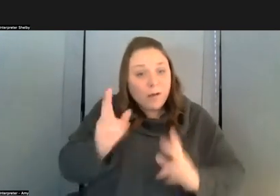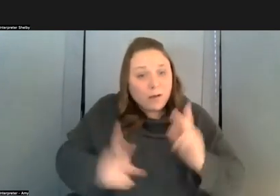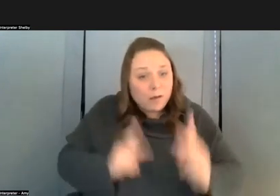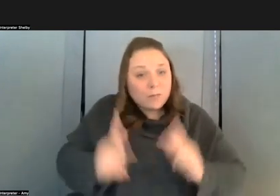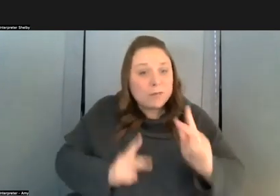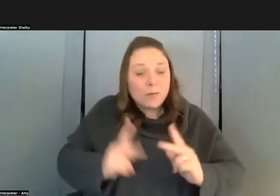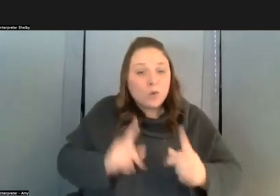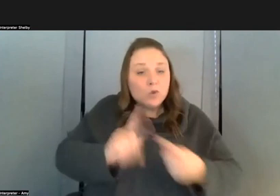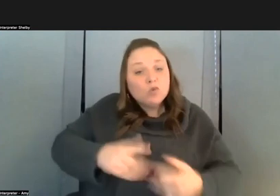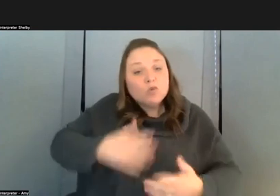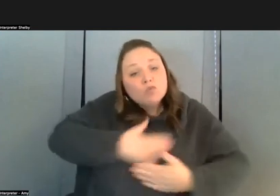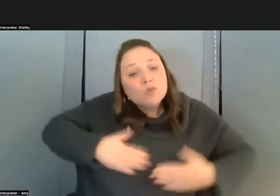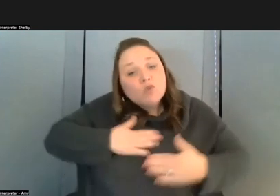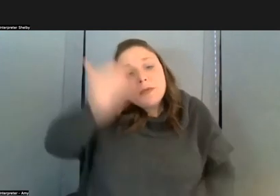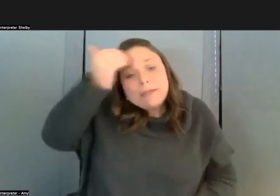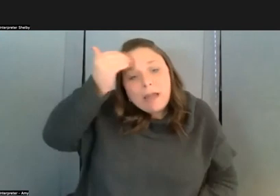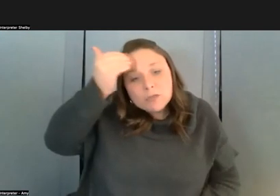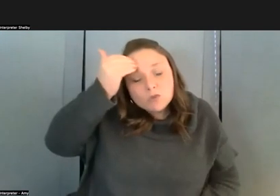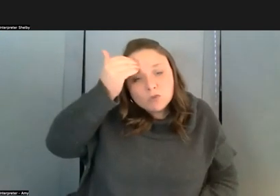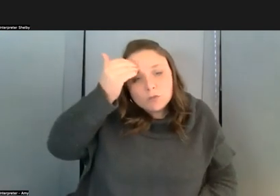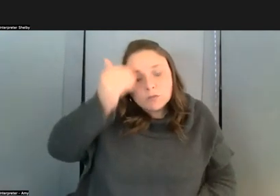knowledge um you know